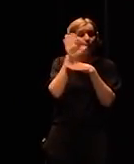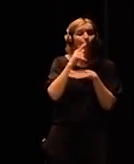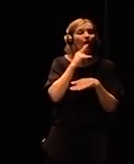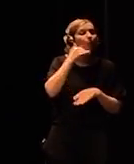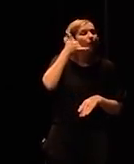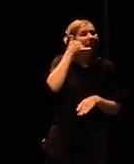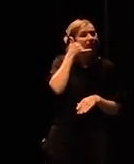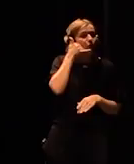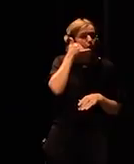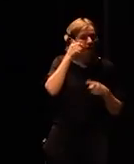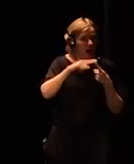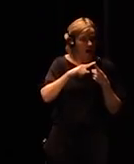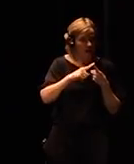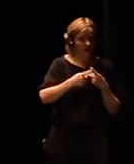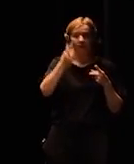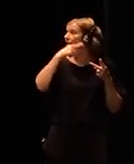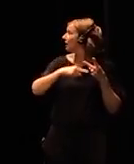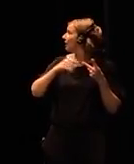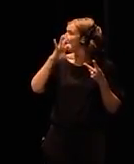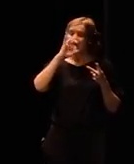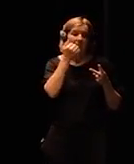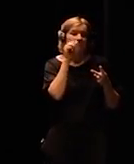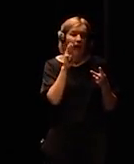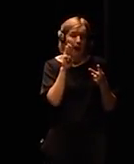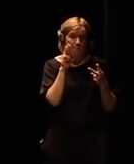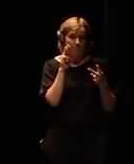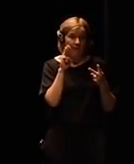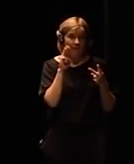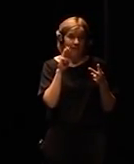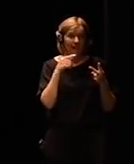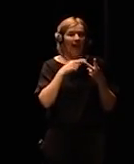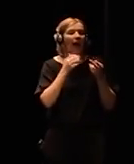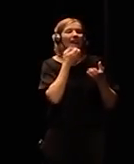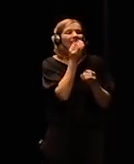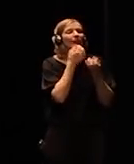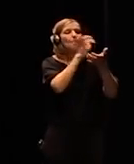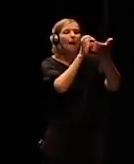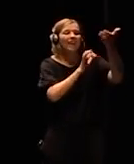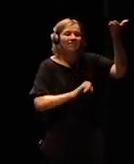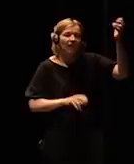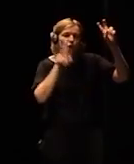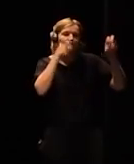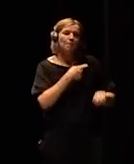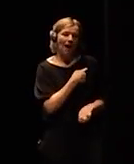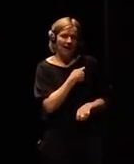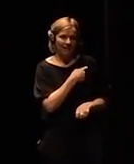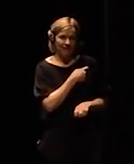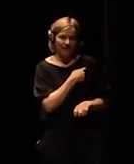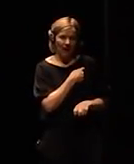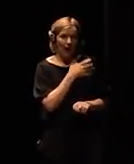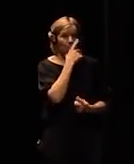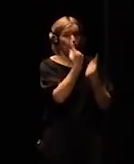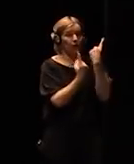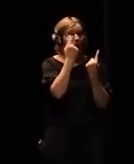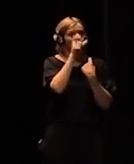company, having a manifesto about artificial intelligence. We have people asking for regulation. We're debating